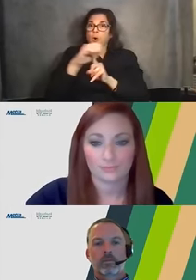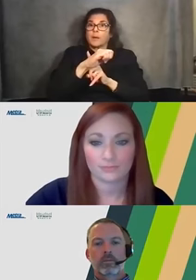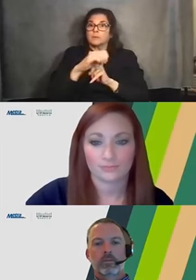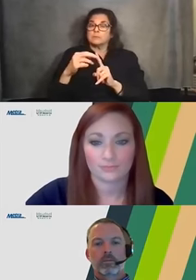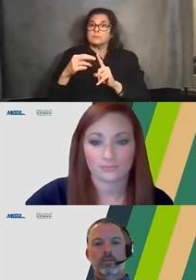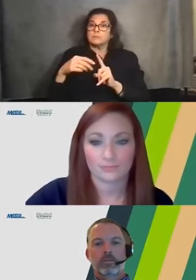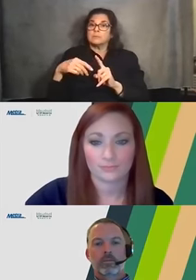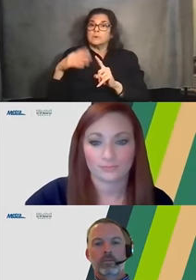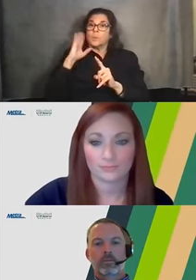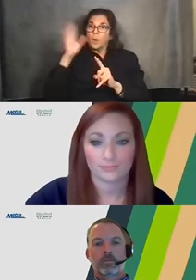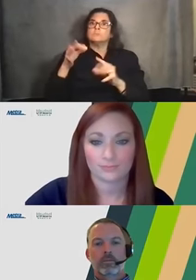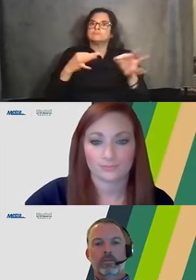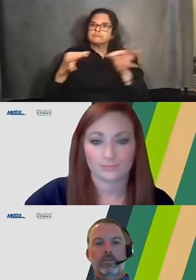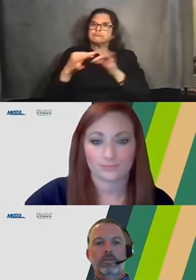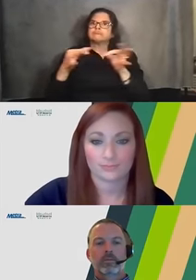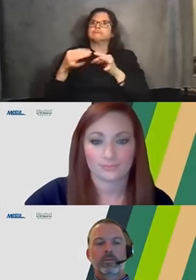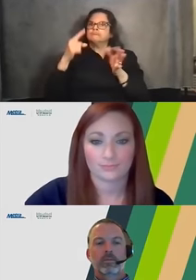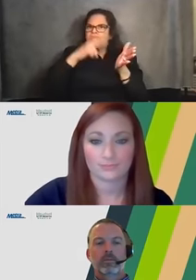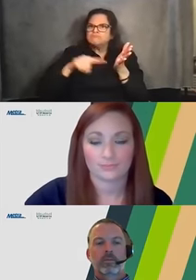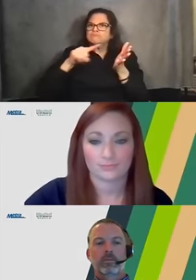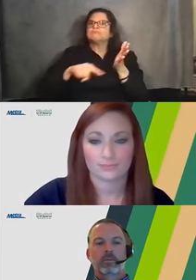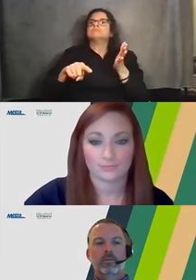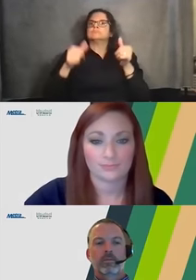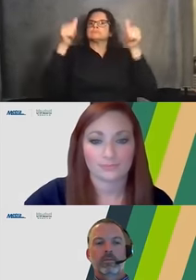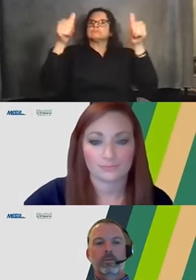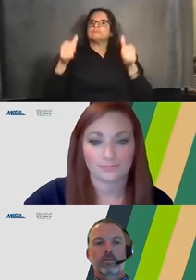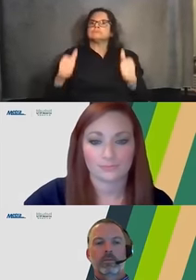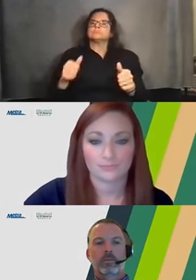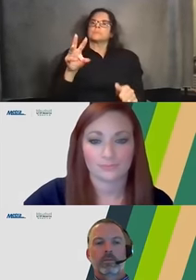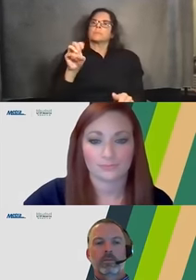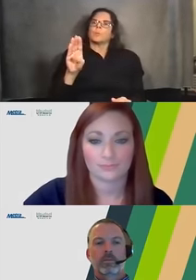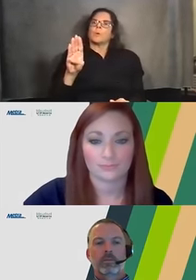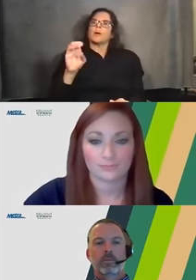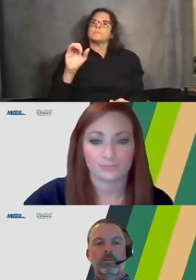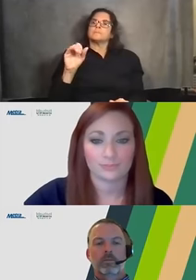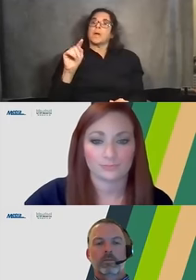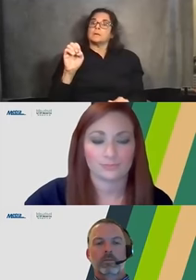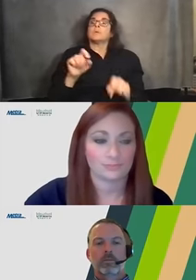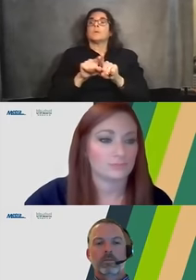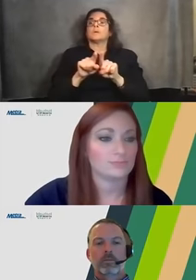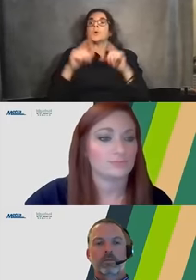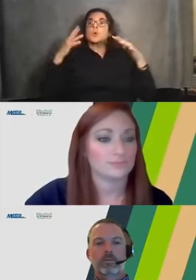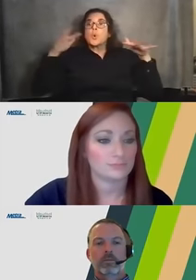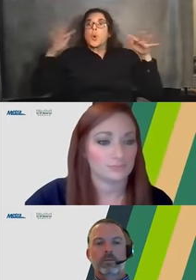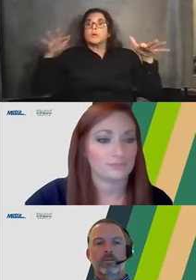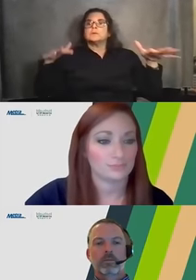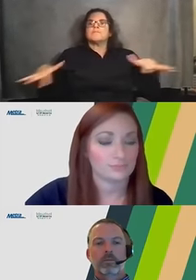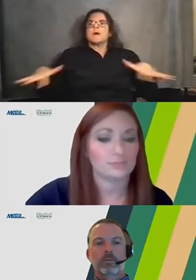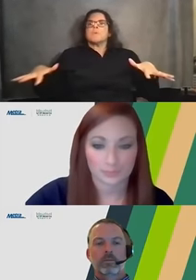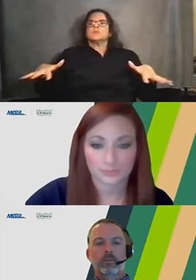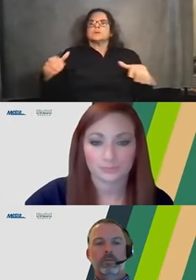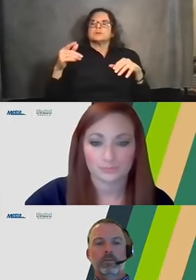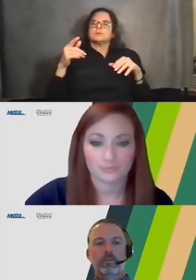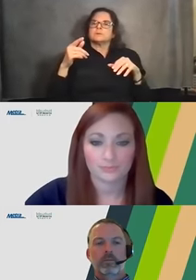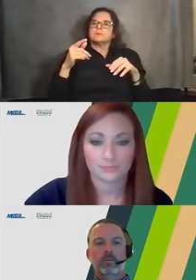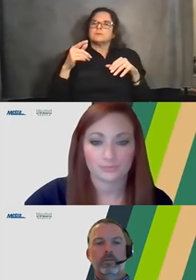we will be posting that on the project website. In addition, someone asked if we would share the noise and vibration analysis. And again, our, our environmental